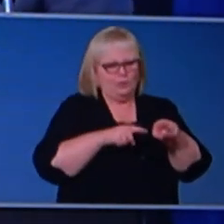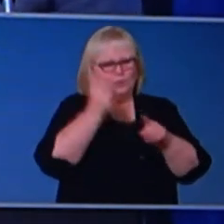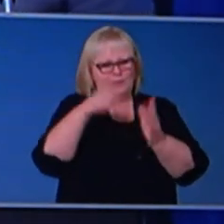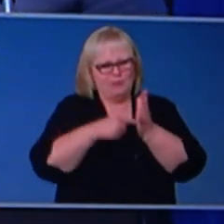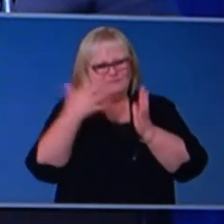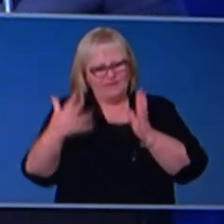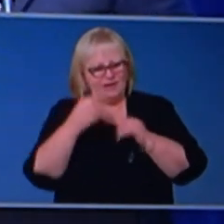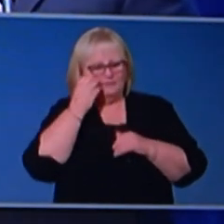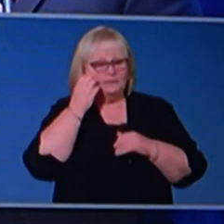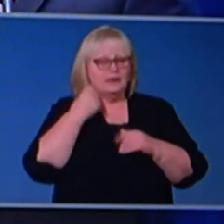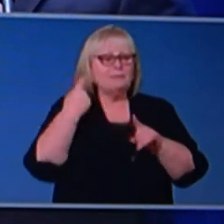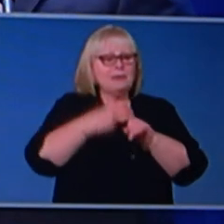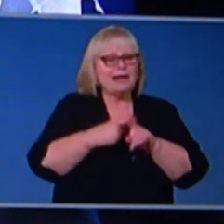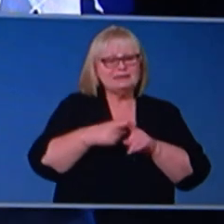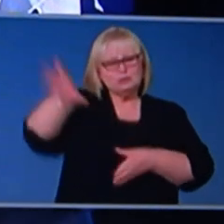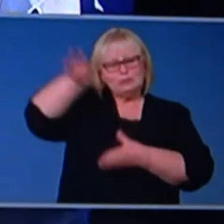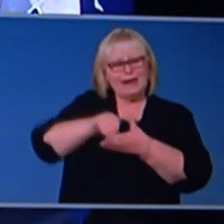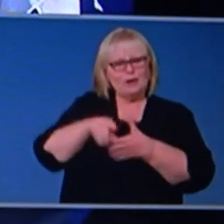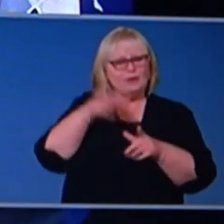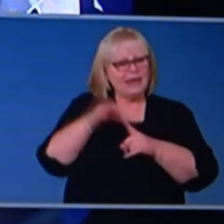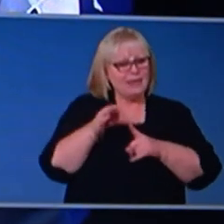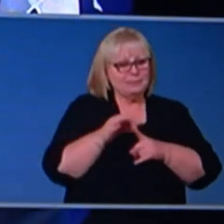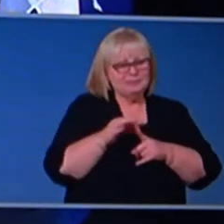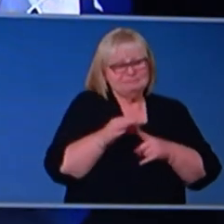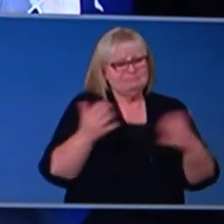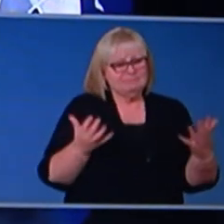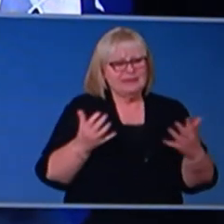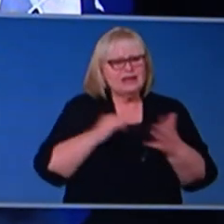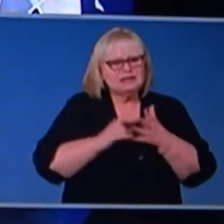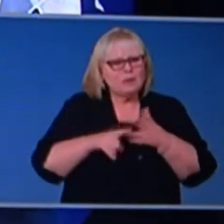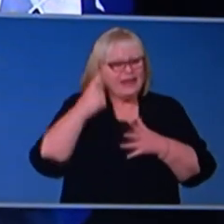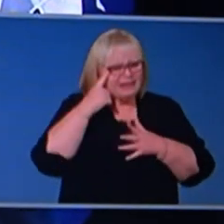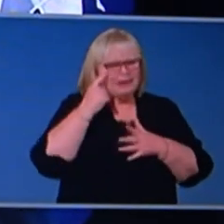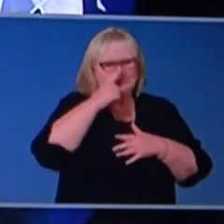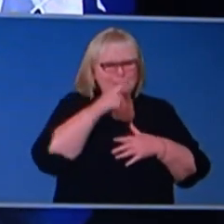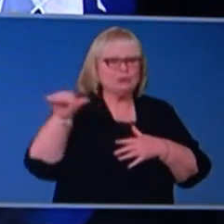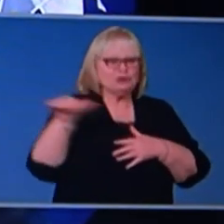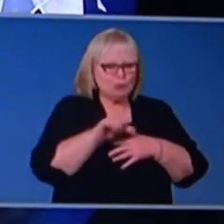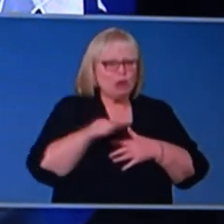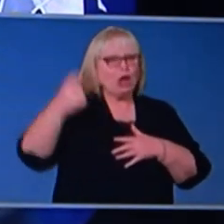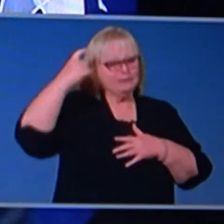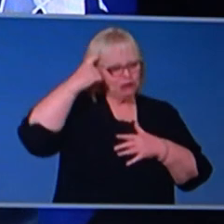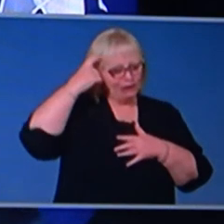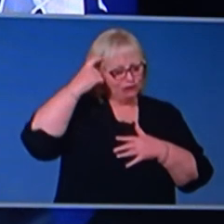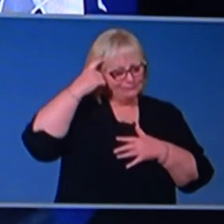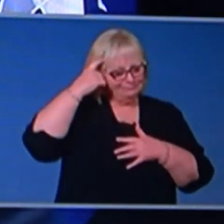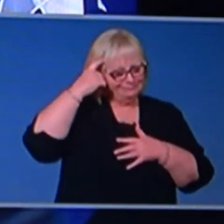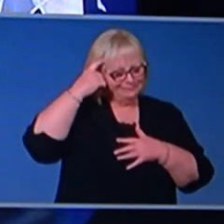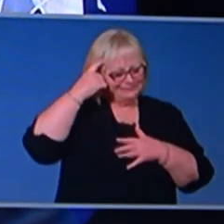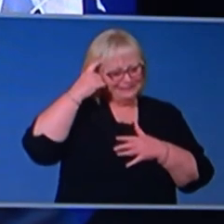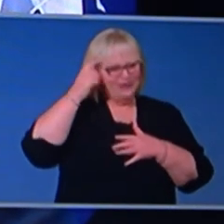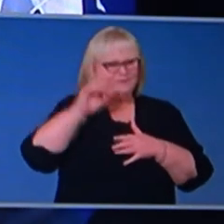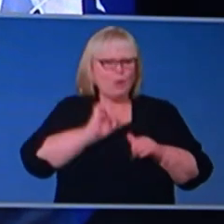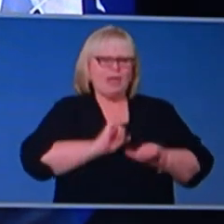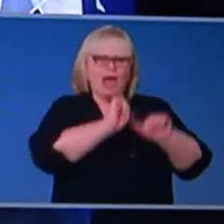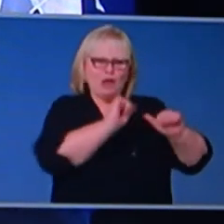and downloading the COVIDSafe app is also very important for that. So I think people should exercise judgment in their own health interests.